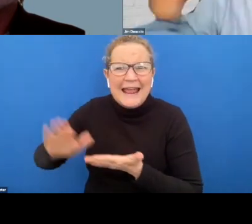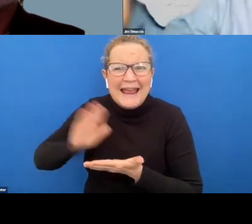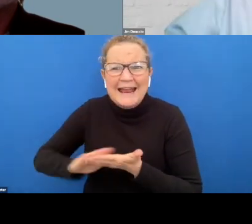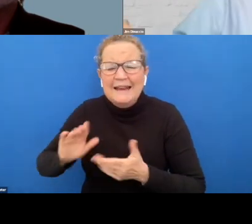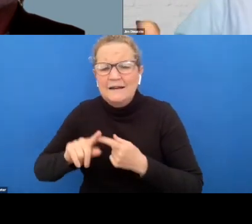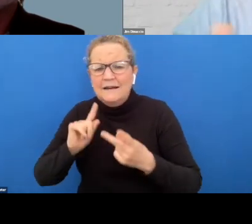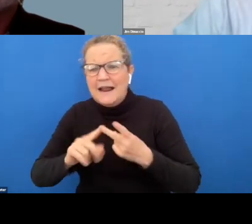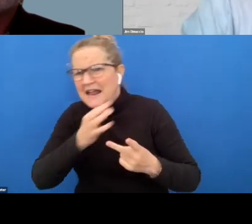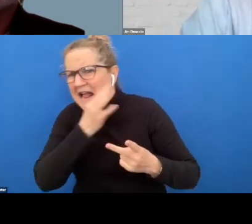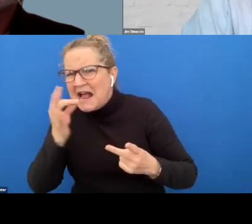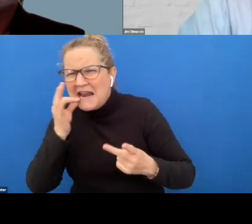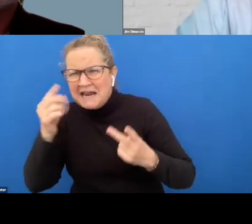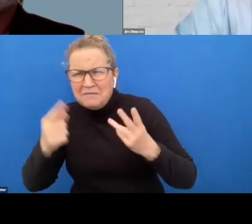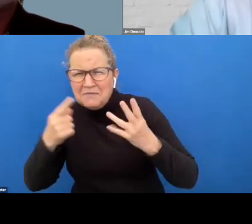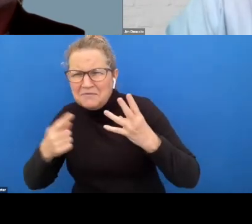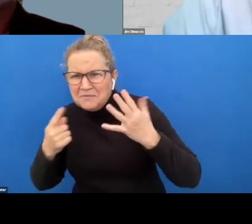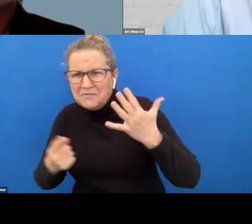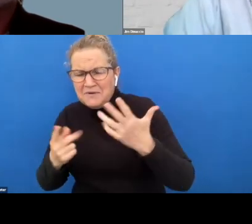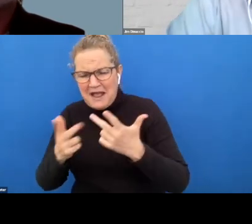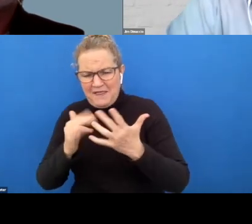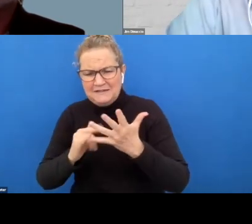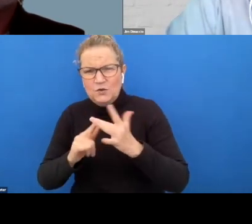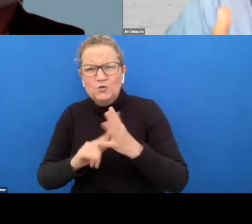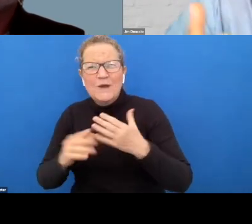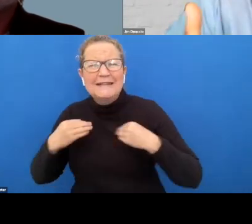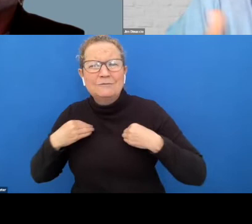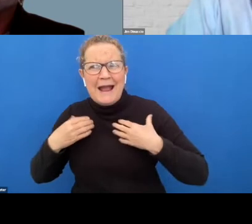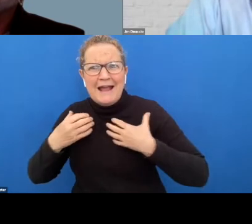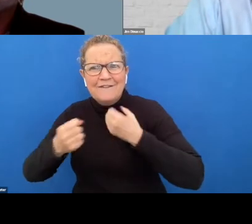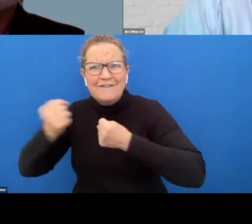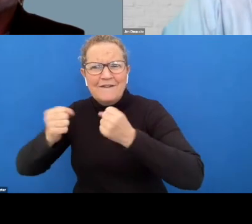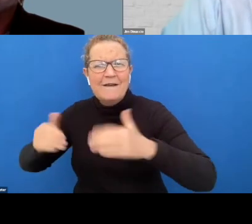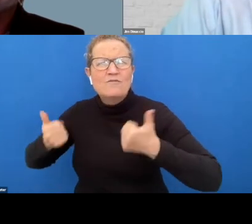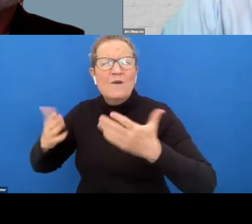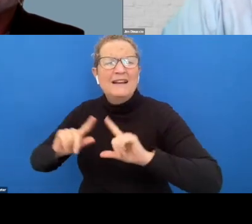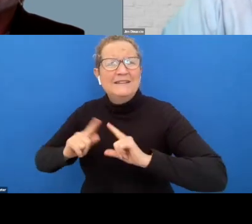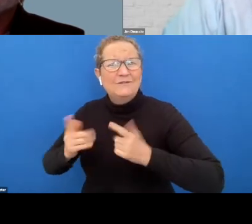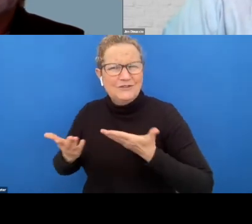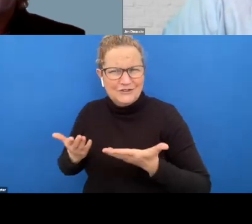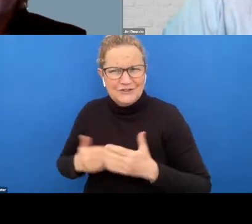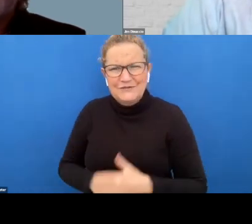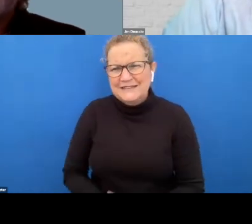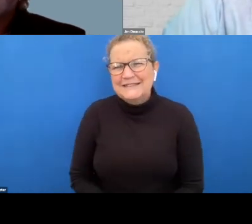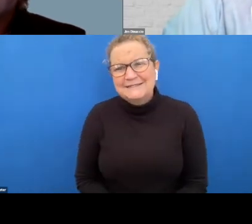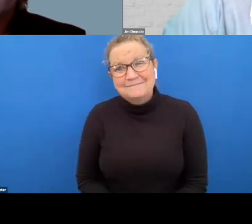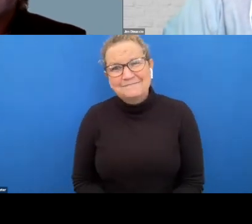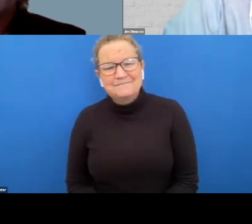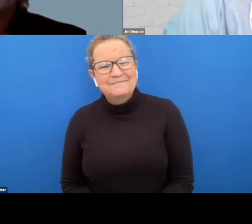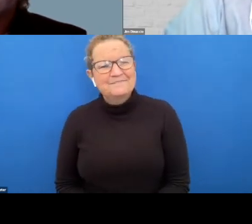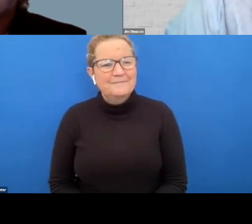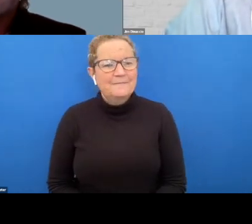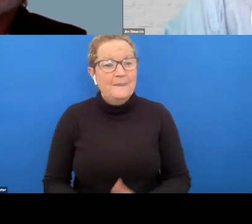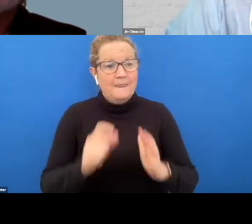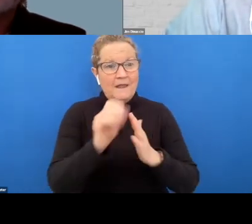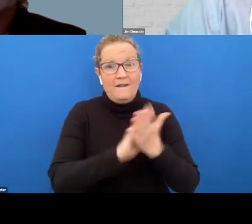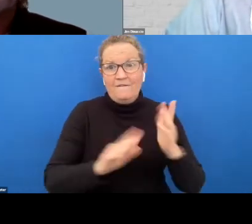there's there's so many other social enterprises out there doing different providing a different service thanks for that and